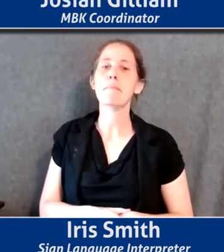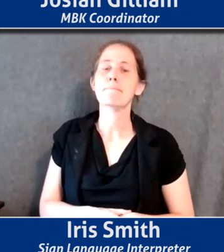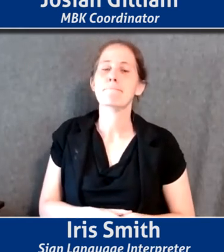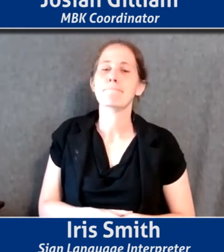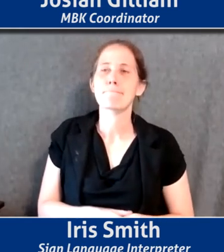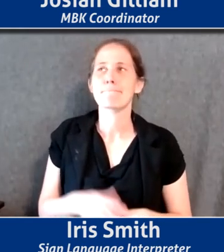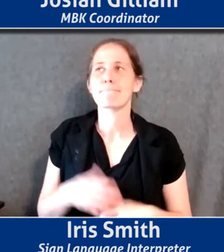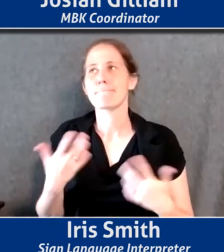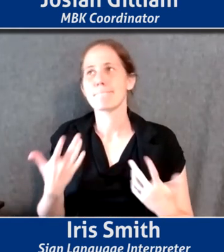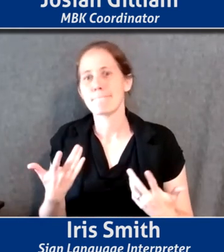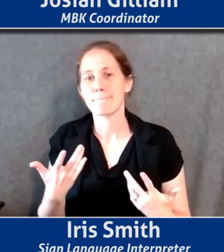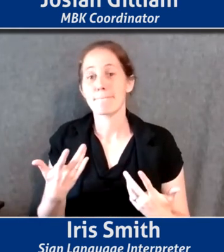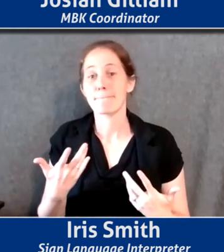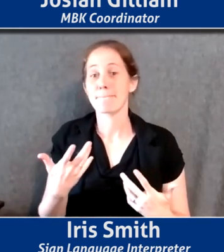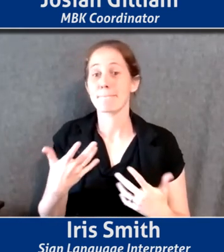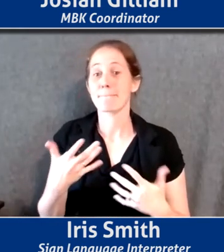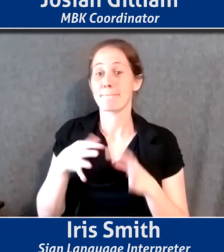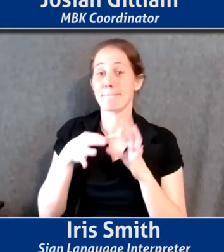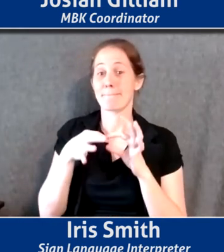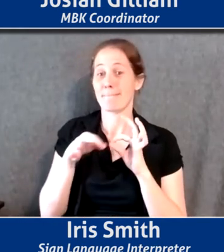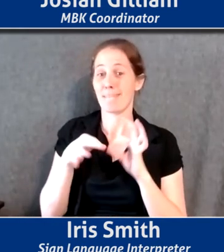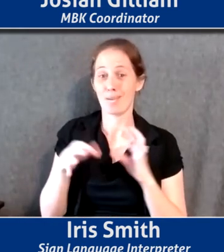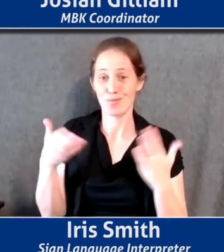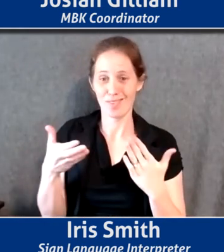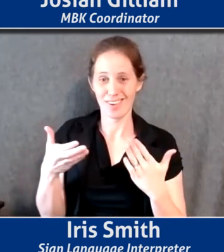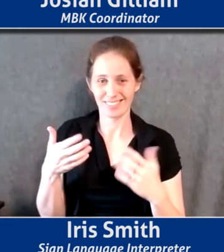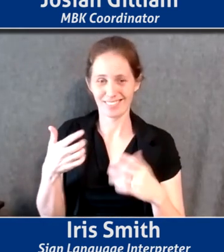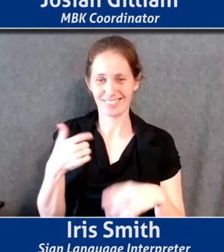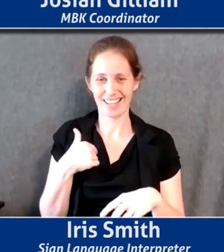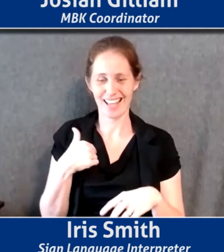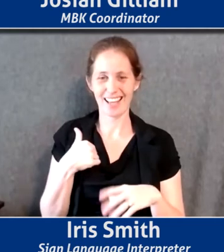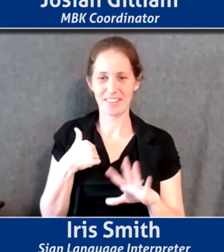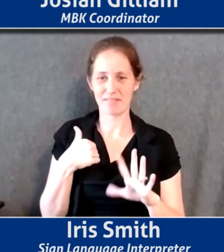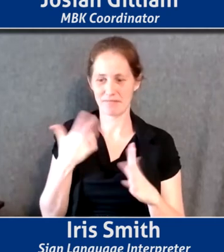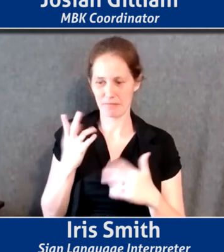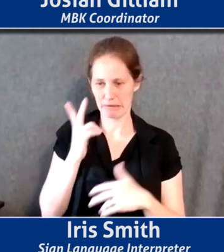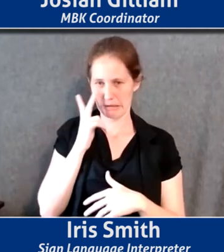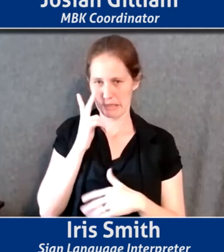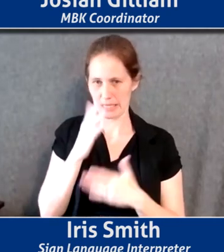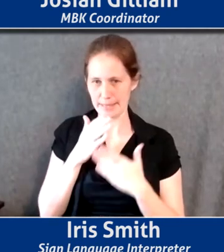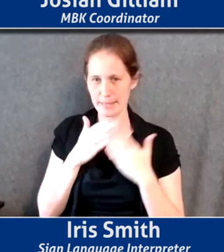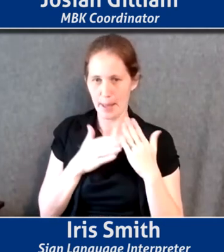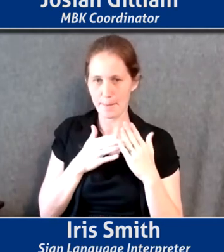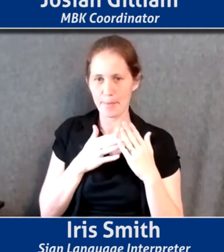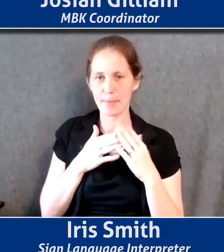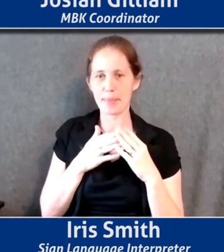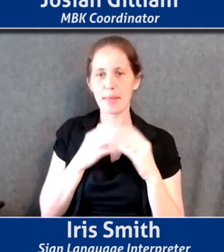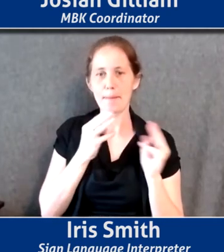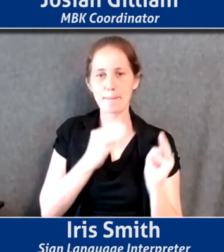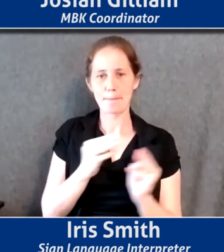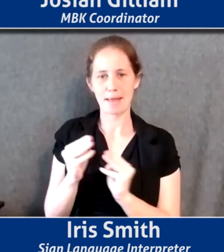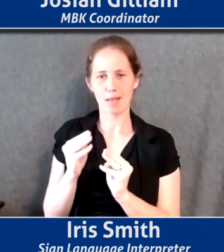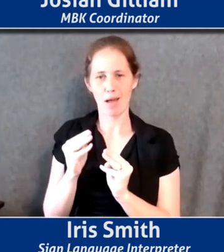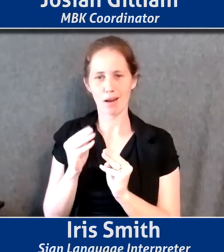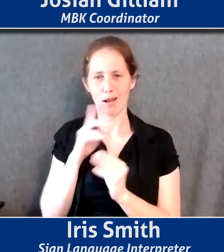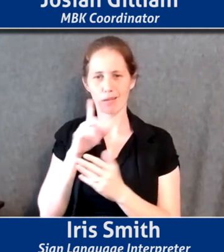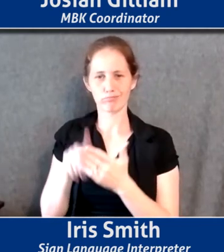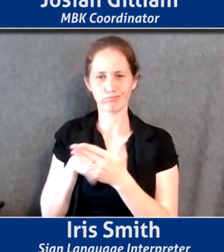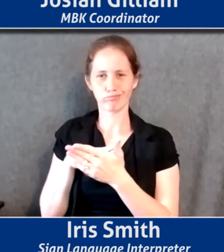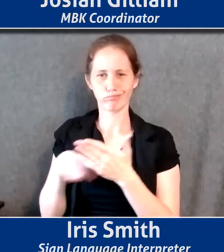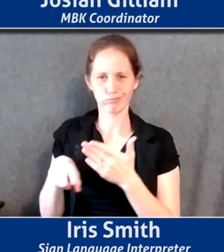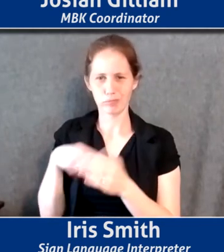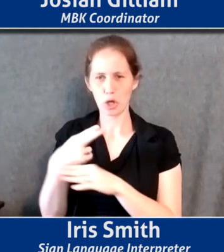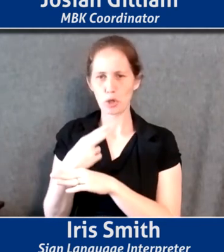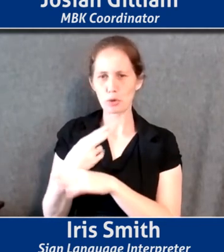So what it said, and, and I have, um, seen some of the methodological criticisms, um, that it used